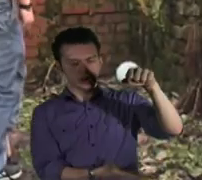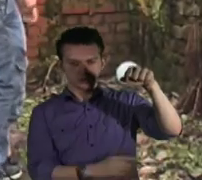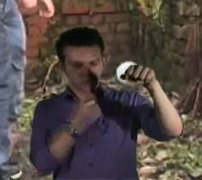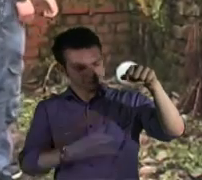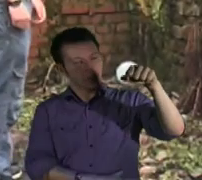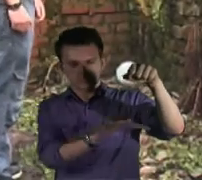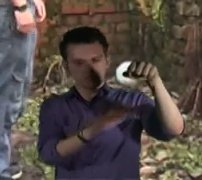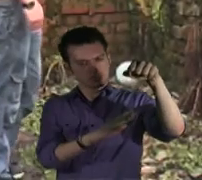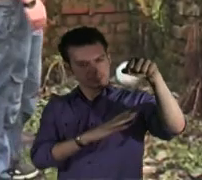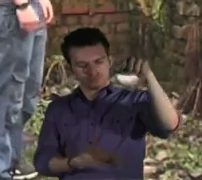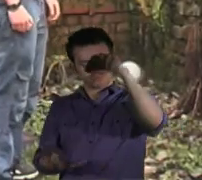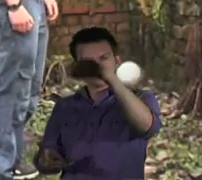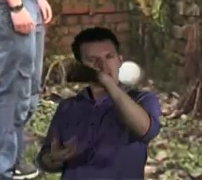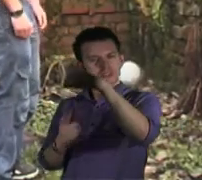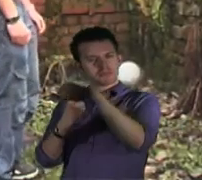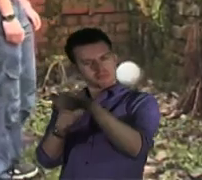Silly boy.